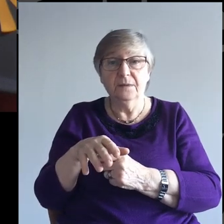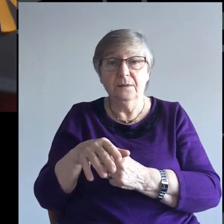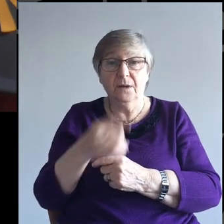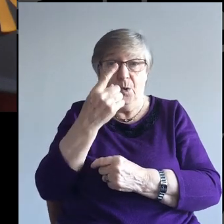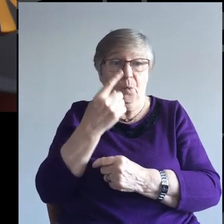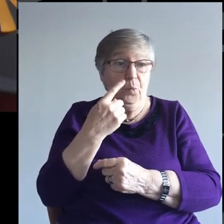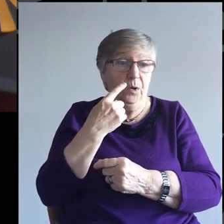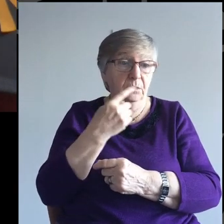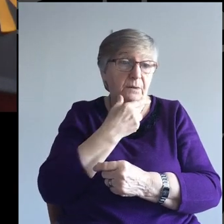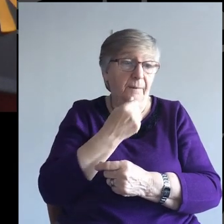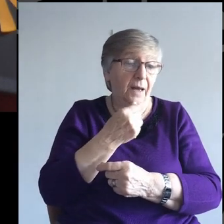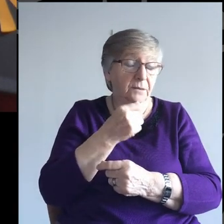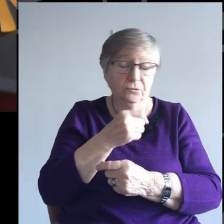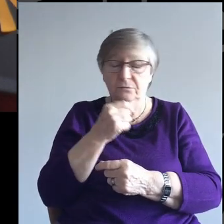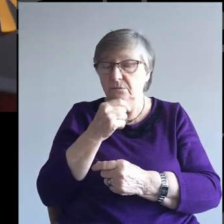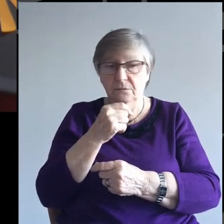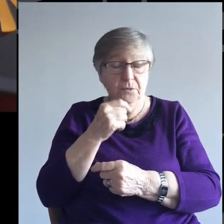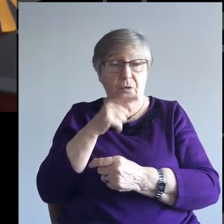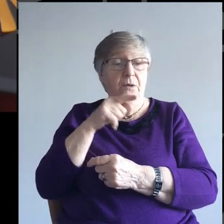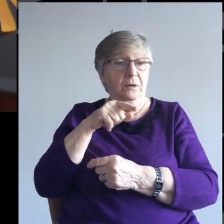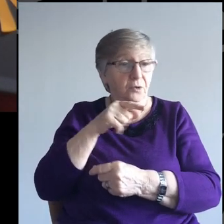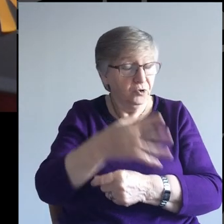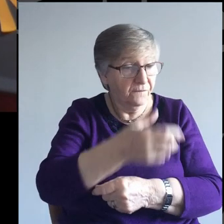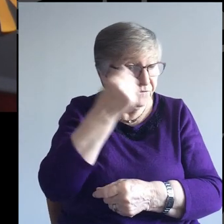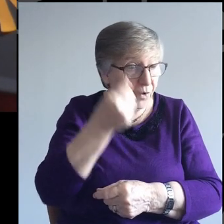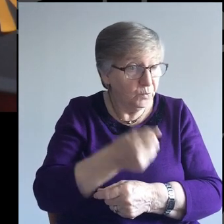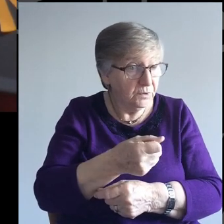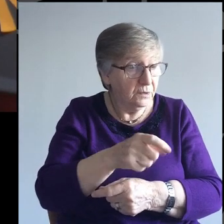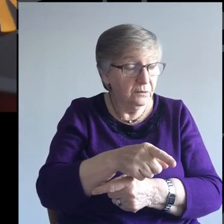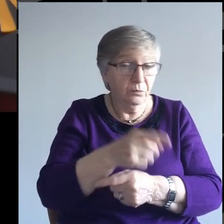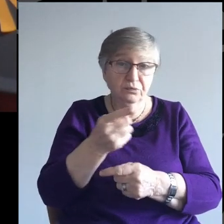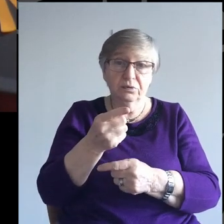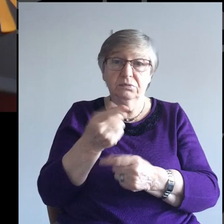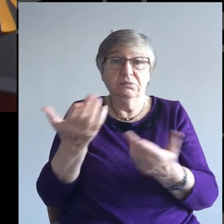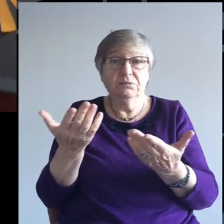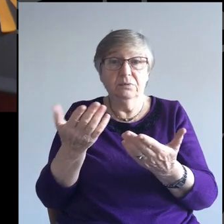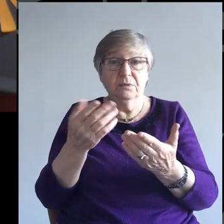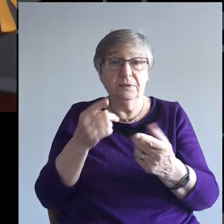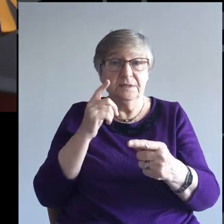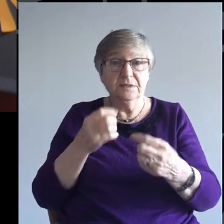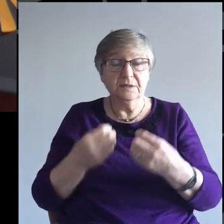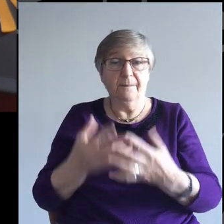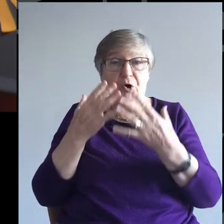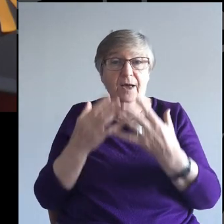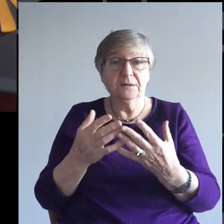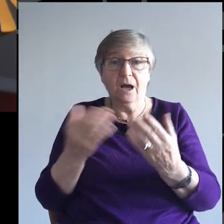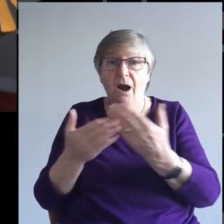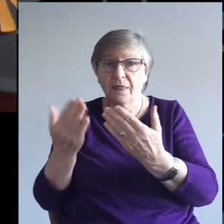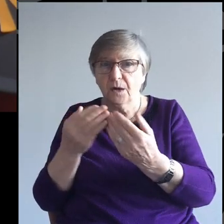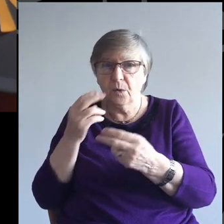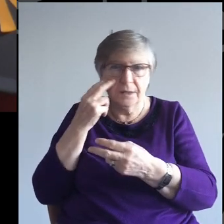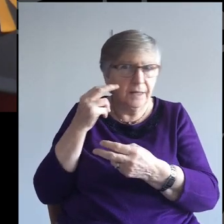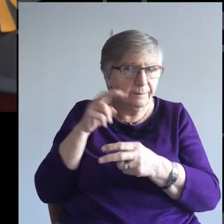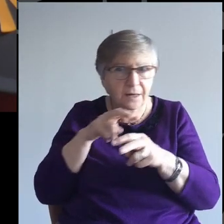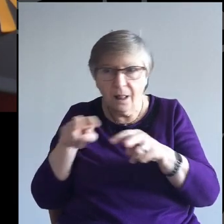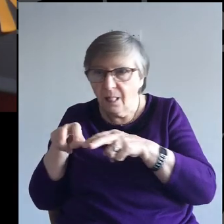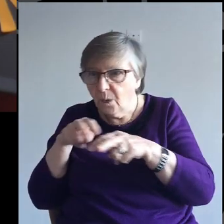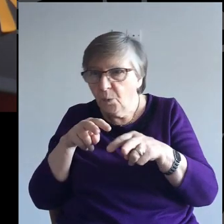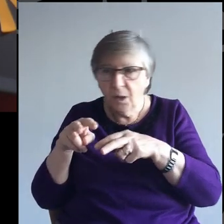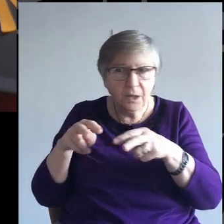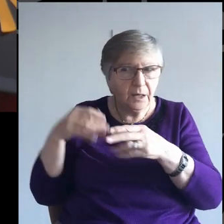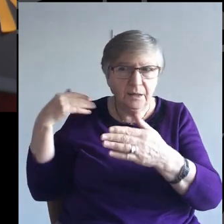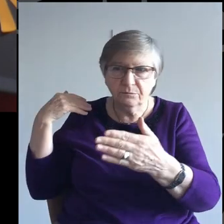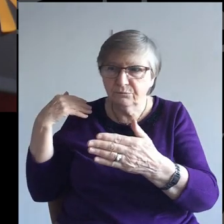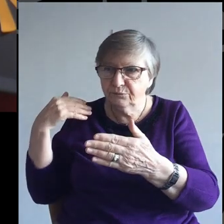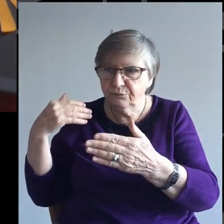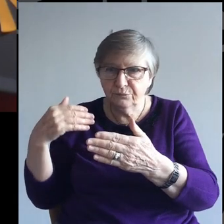One guy just found it quite out of the blue. It more or less found him. The other had been looking, searching, researching,